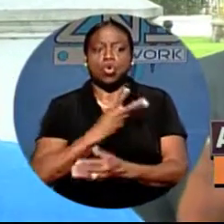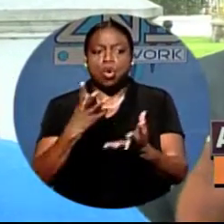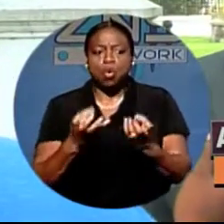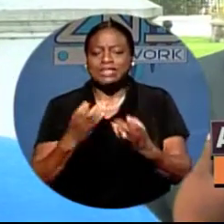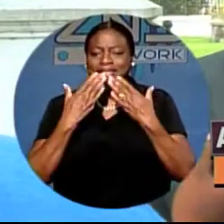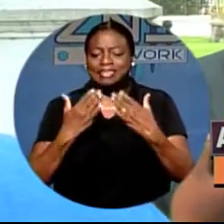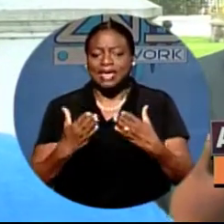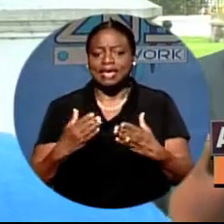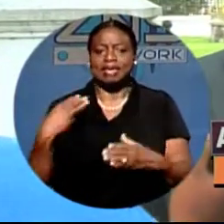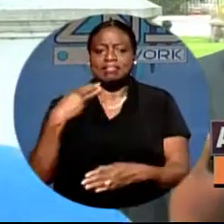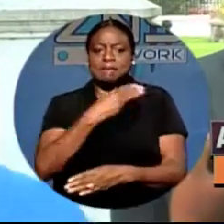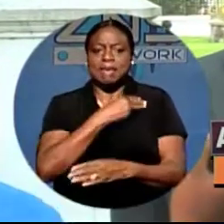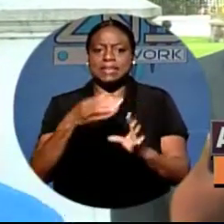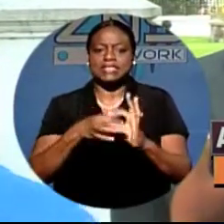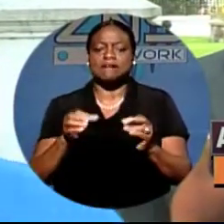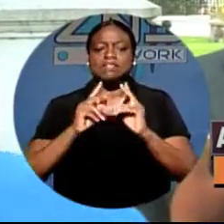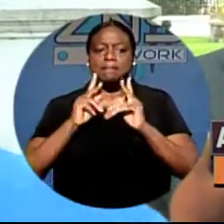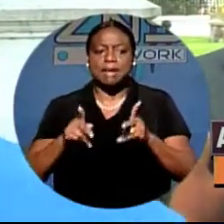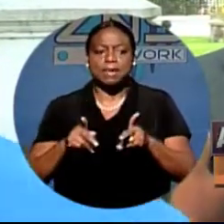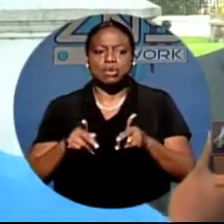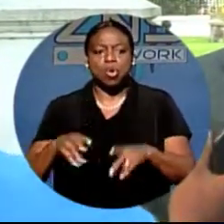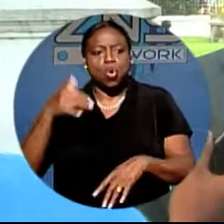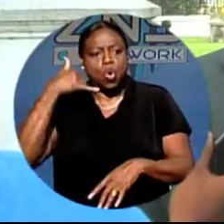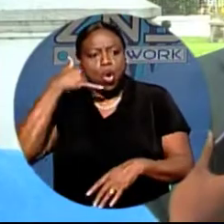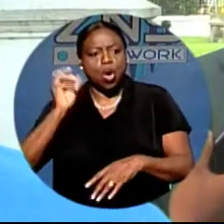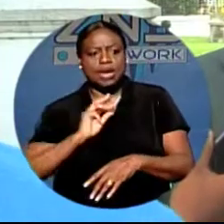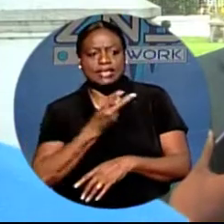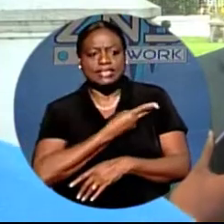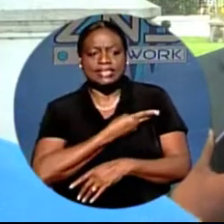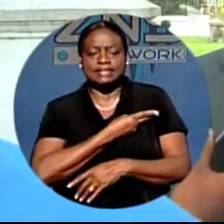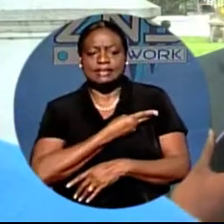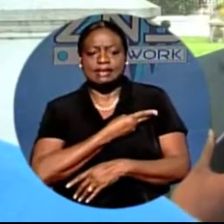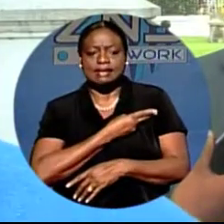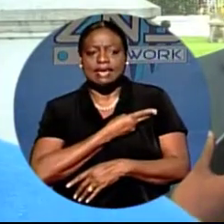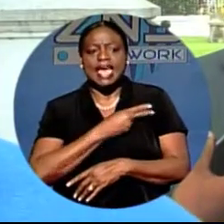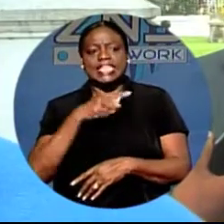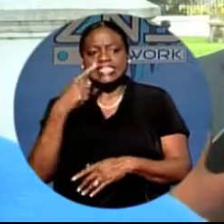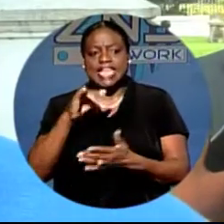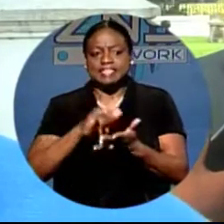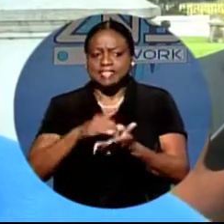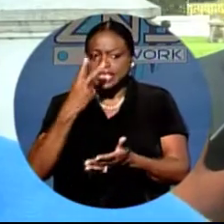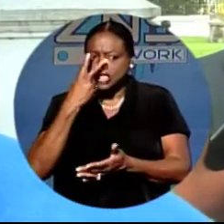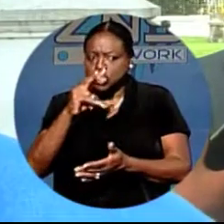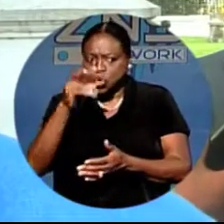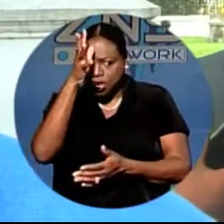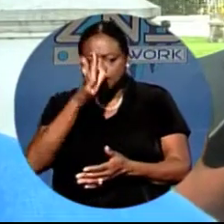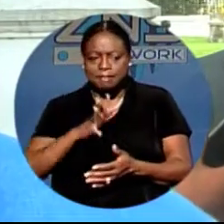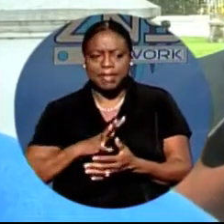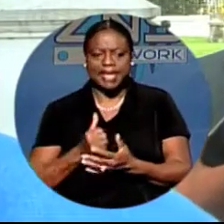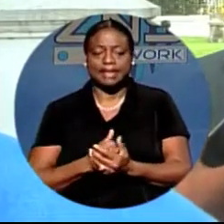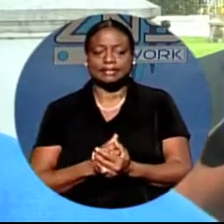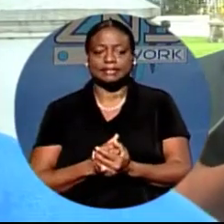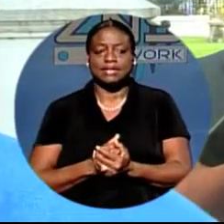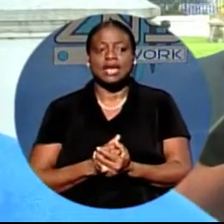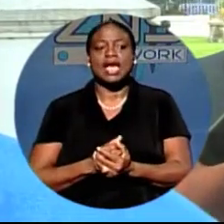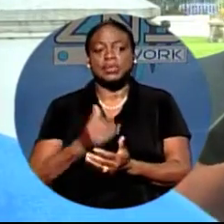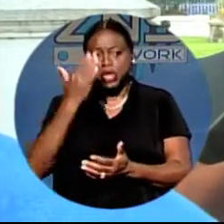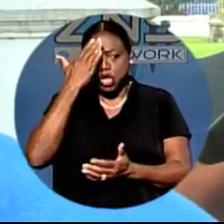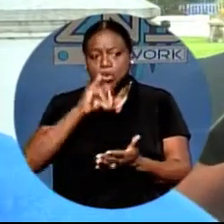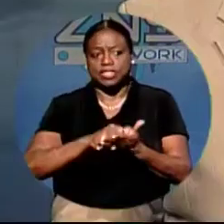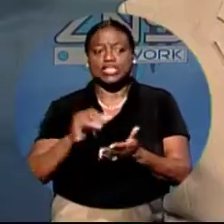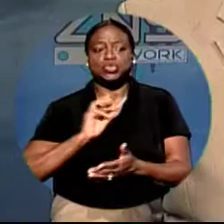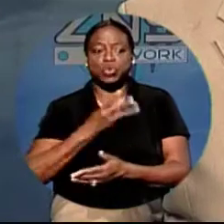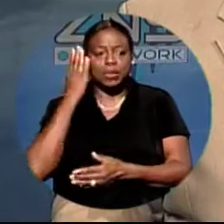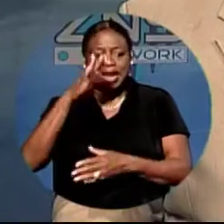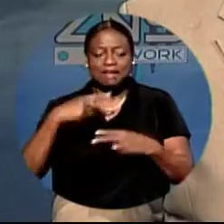members of the public who continue to call off sightings of these men, and we feel confident, based on what we see, that we will have these men in custody very